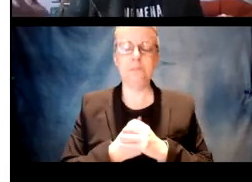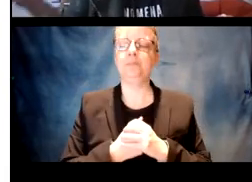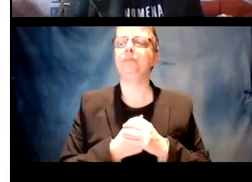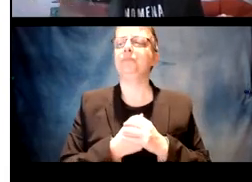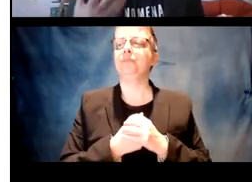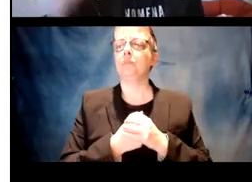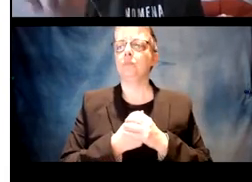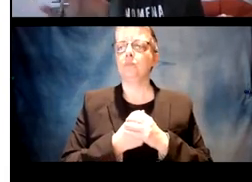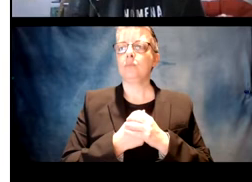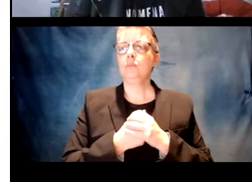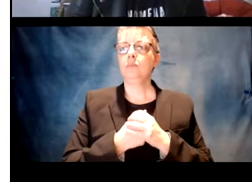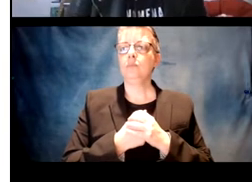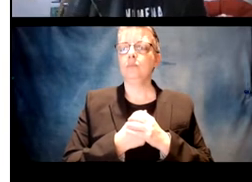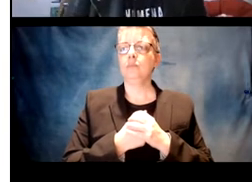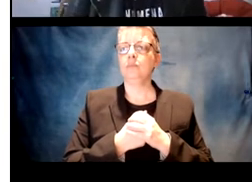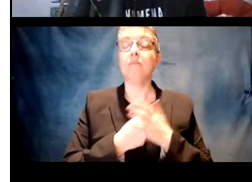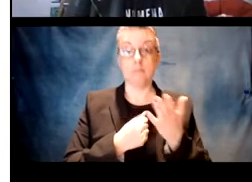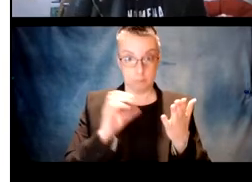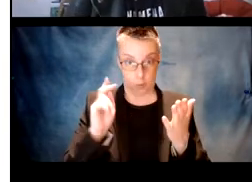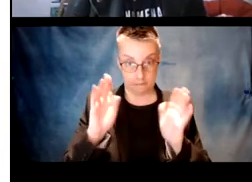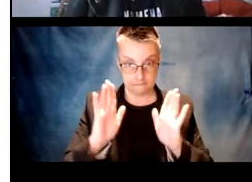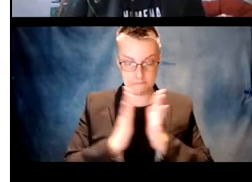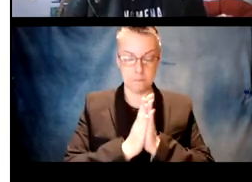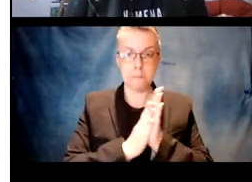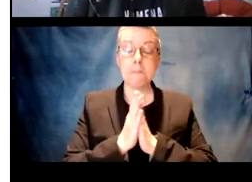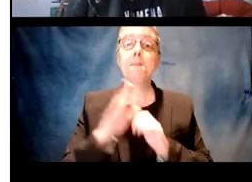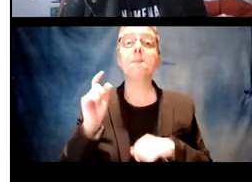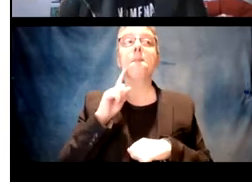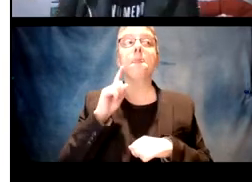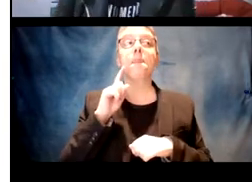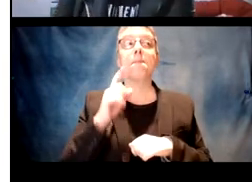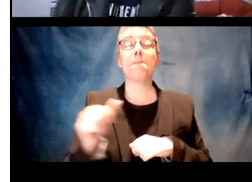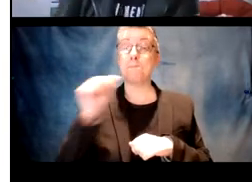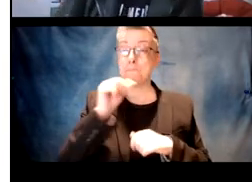they then think that they can add the easy to all verbs in English.